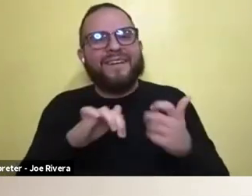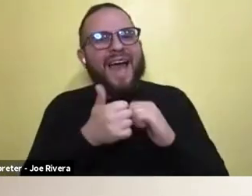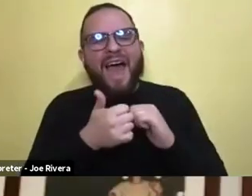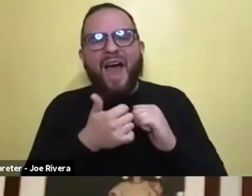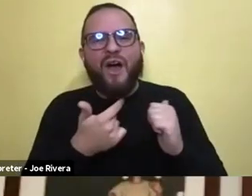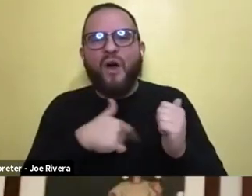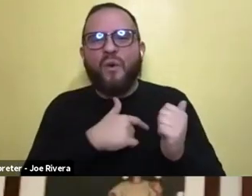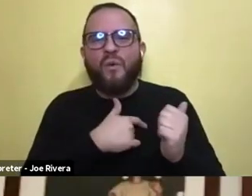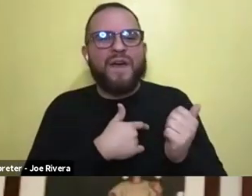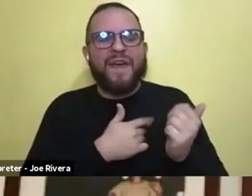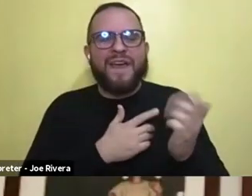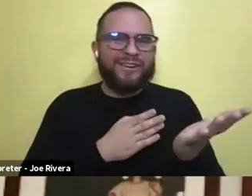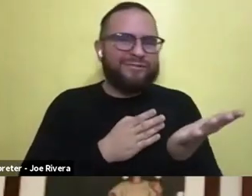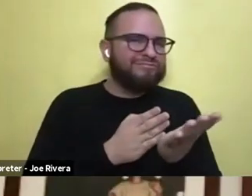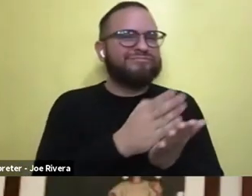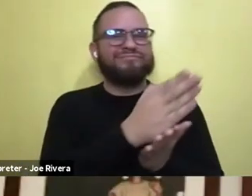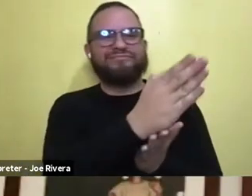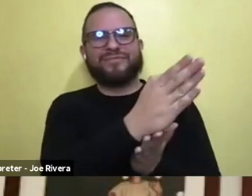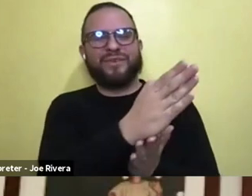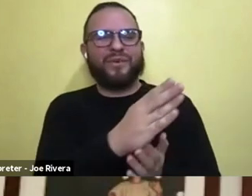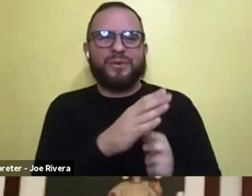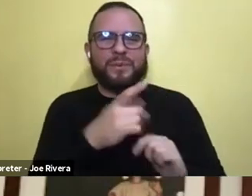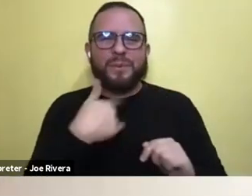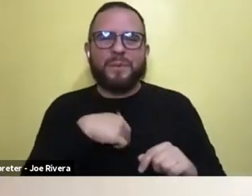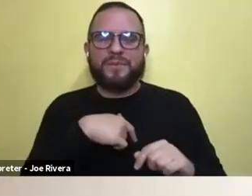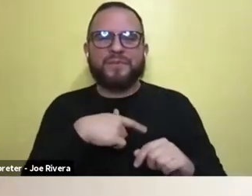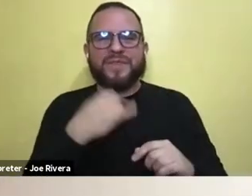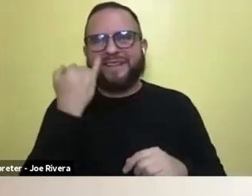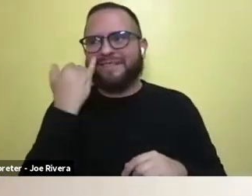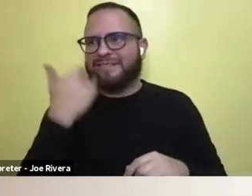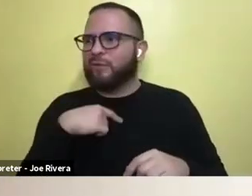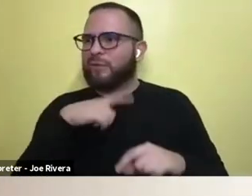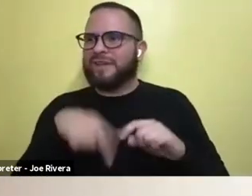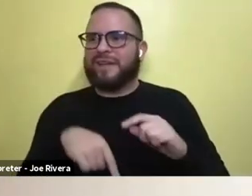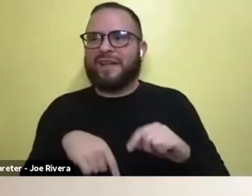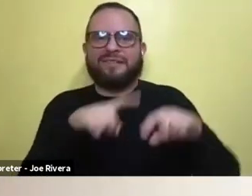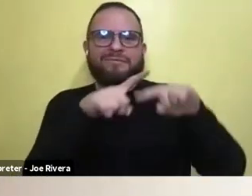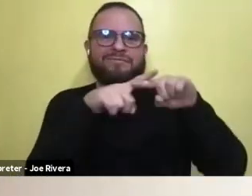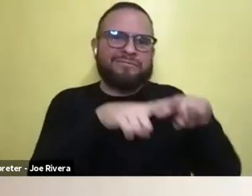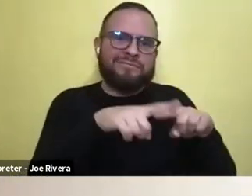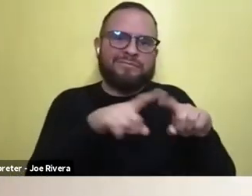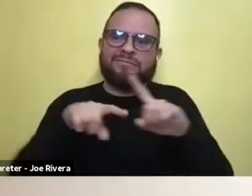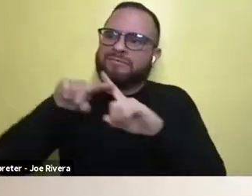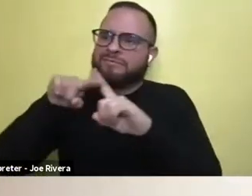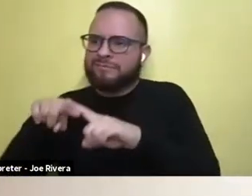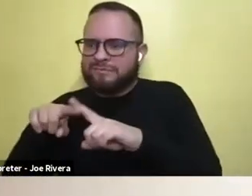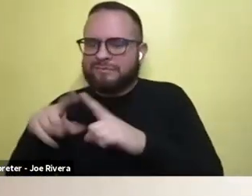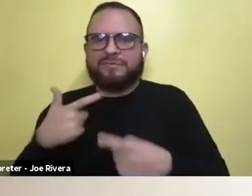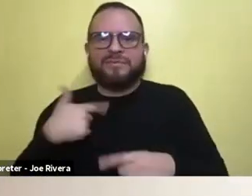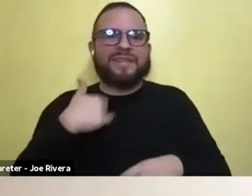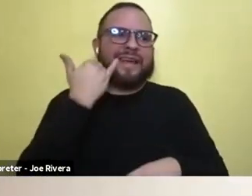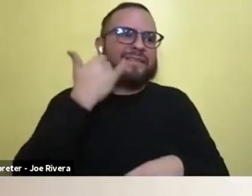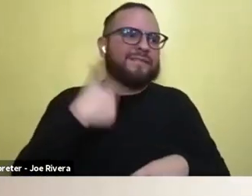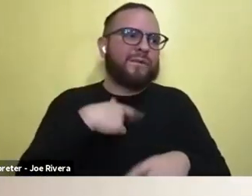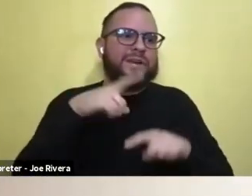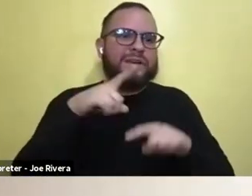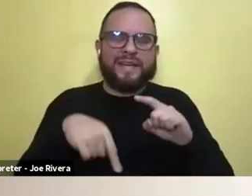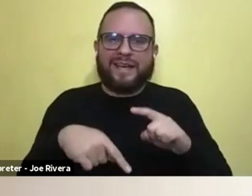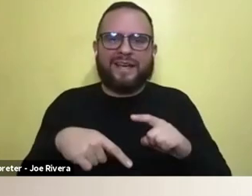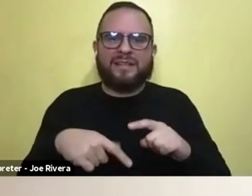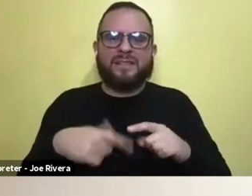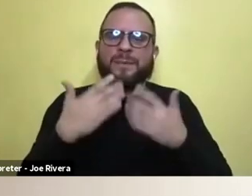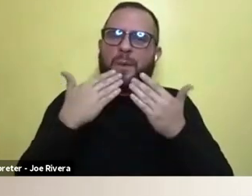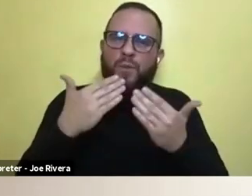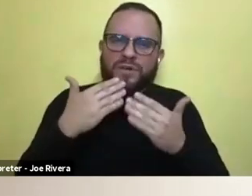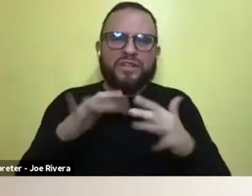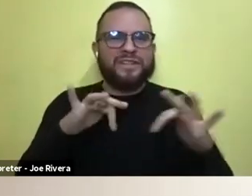this. Can't start leaning on each other. we can't start appreciating the challenges that other people have gone through. And,